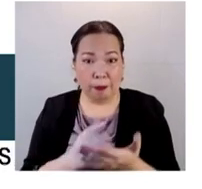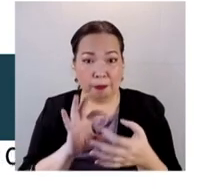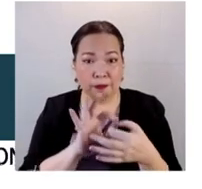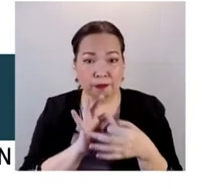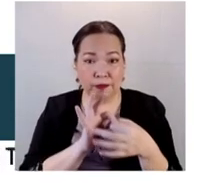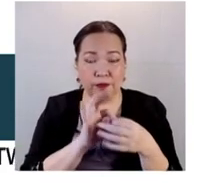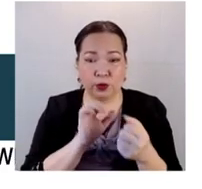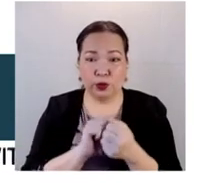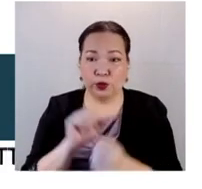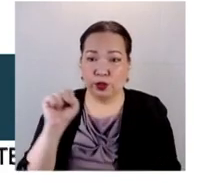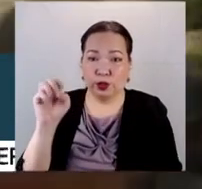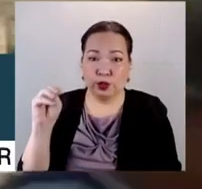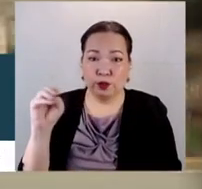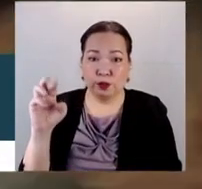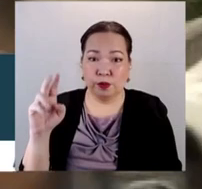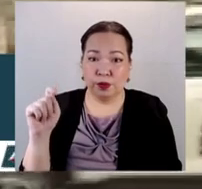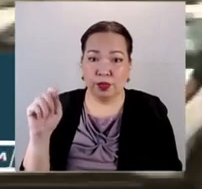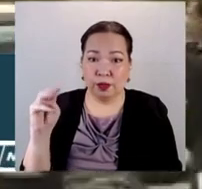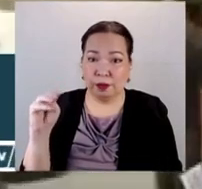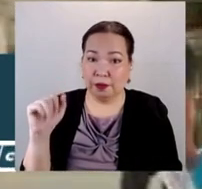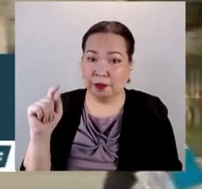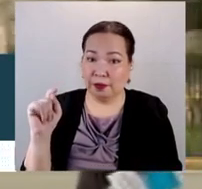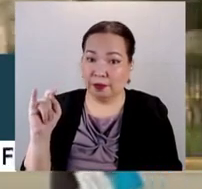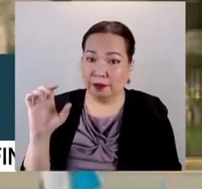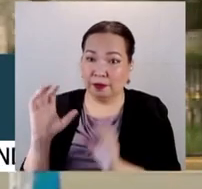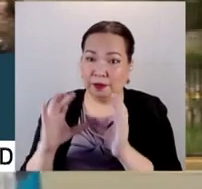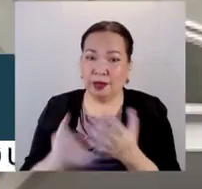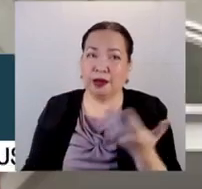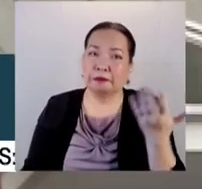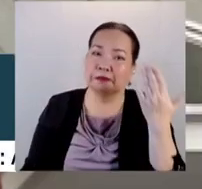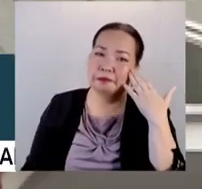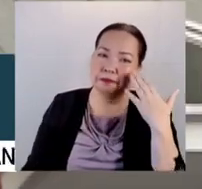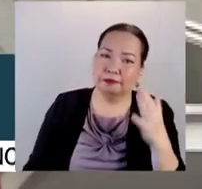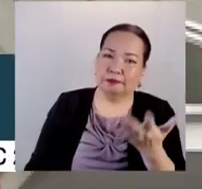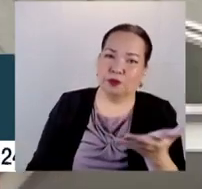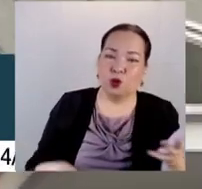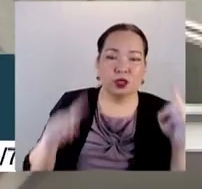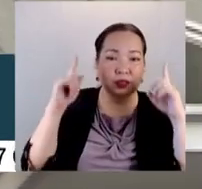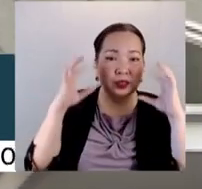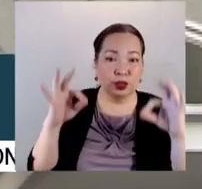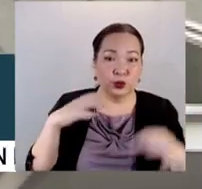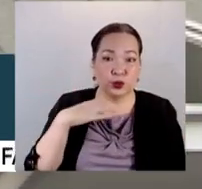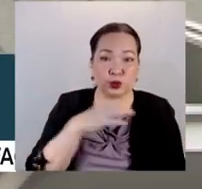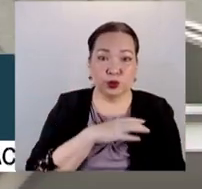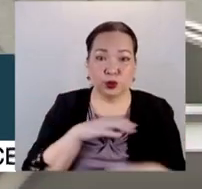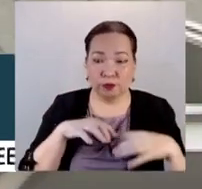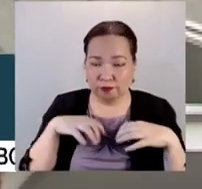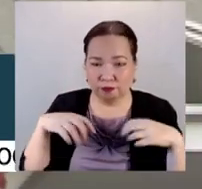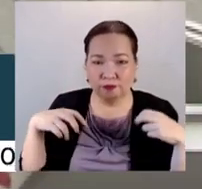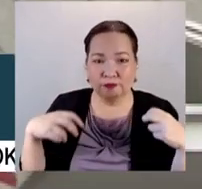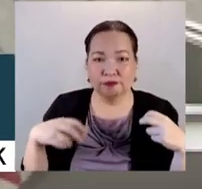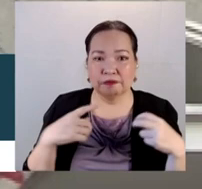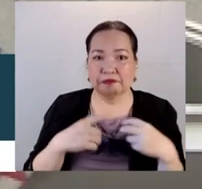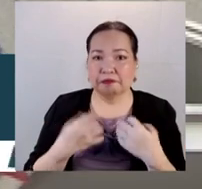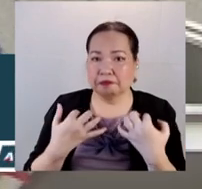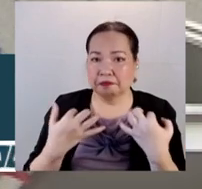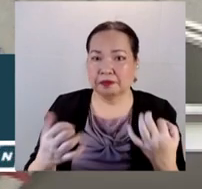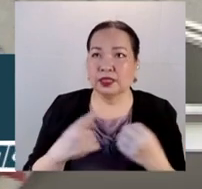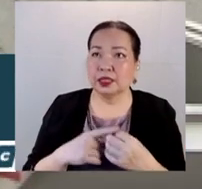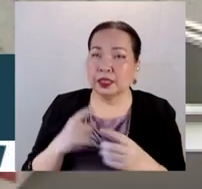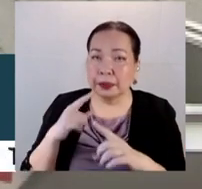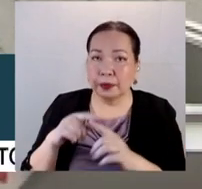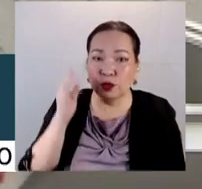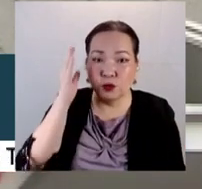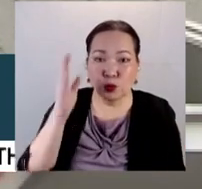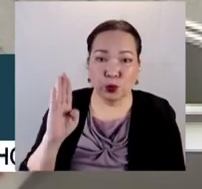I cannot preempt whatever action the Comelec and Bank will be doing as far as the conduct of bidding in the future